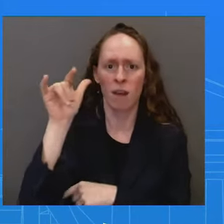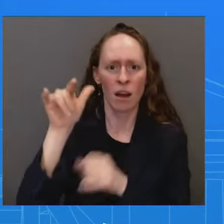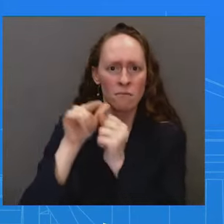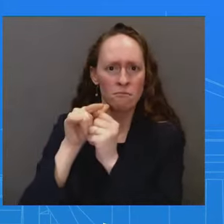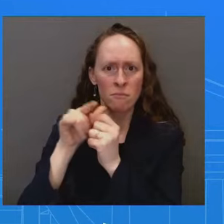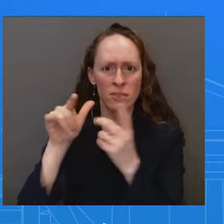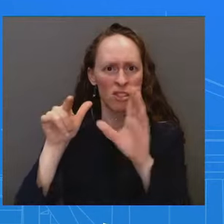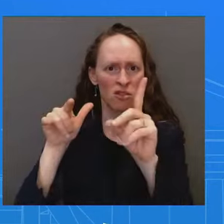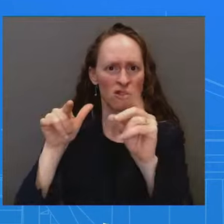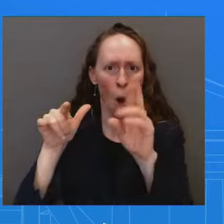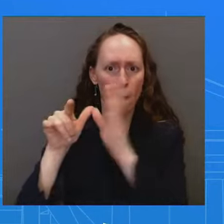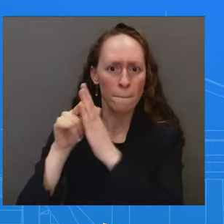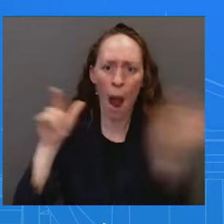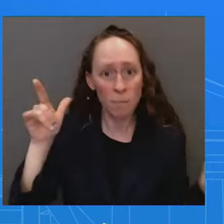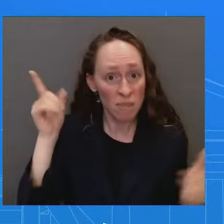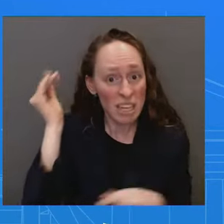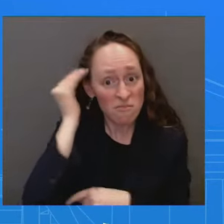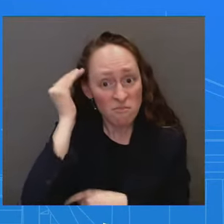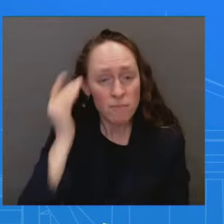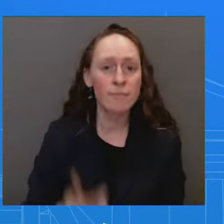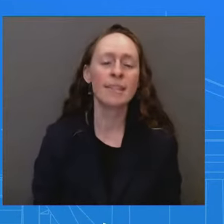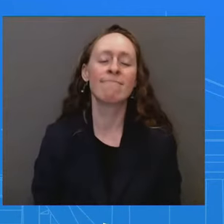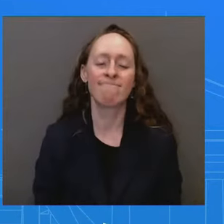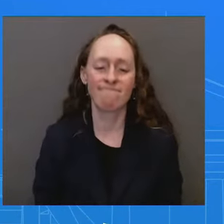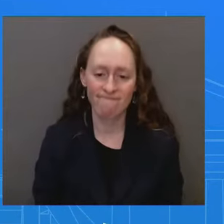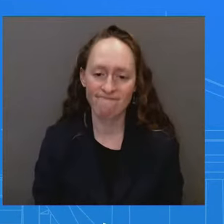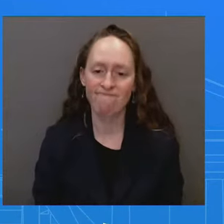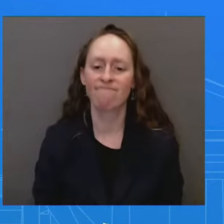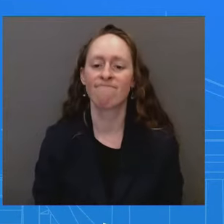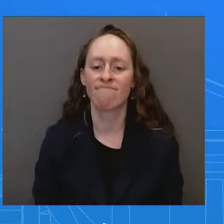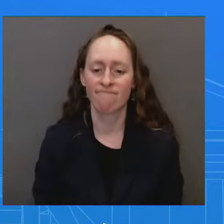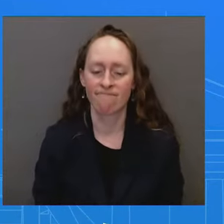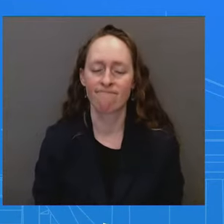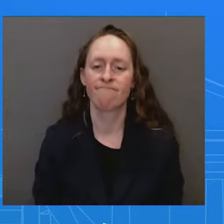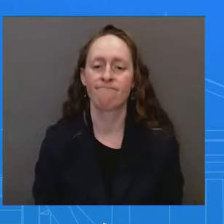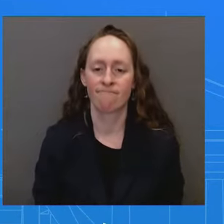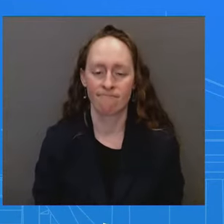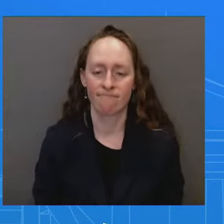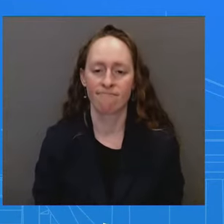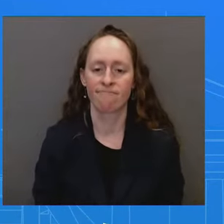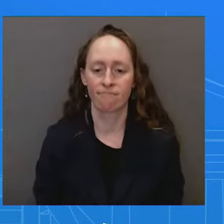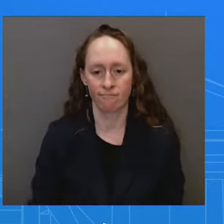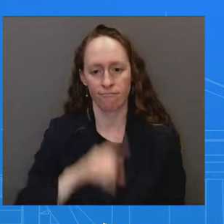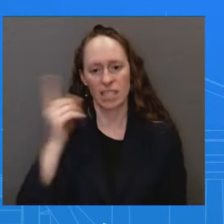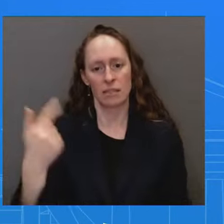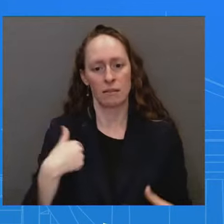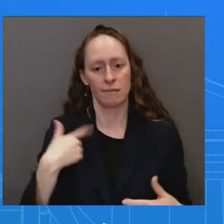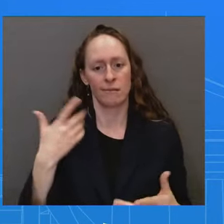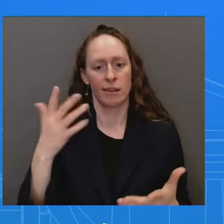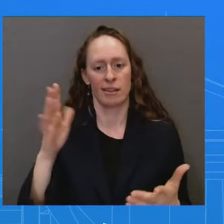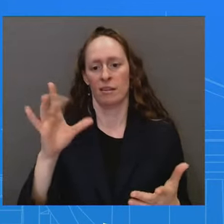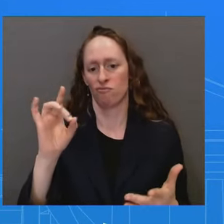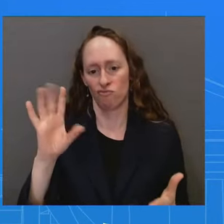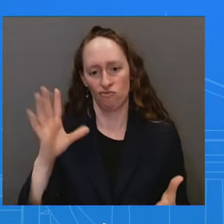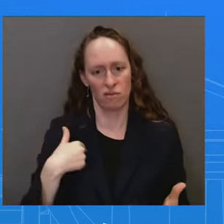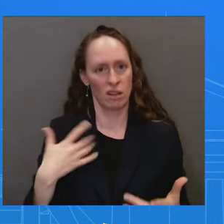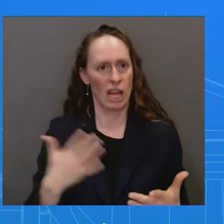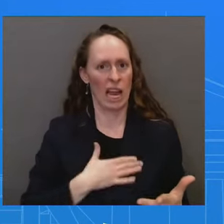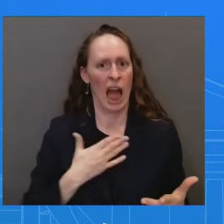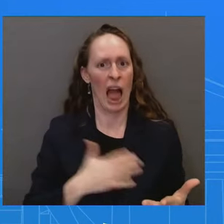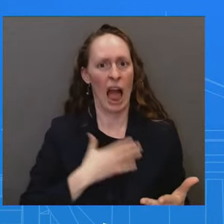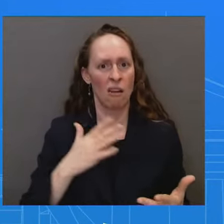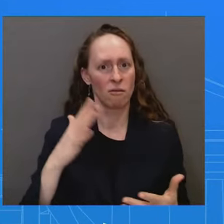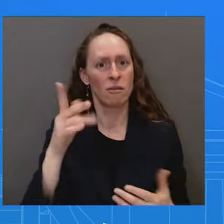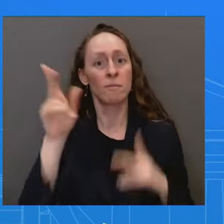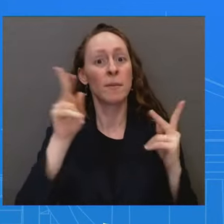glad to have seen that we're relieved that all passengers and crew are safe. The